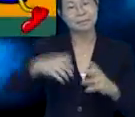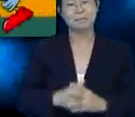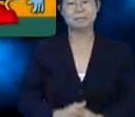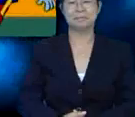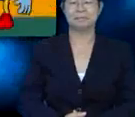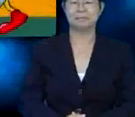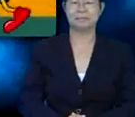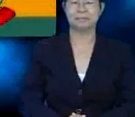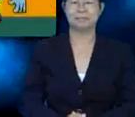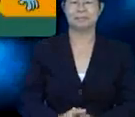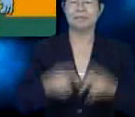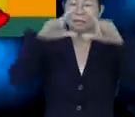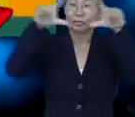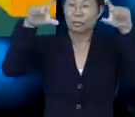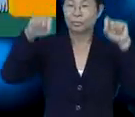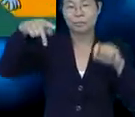Rectangular prisms.